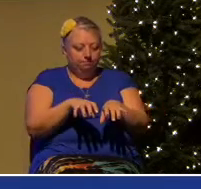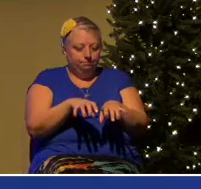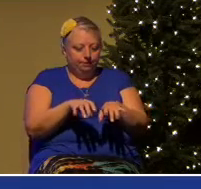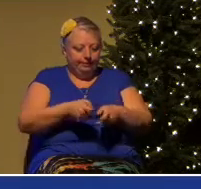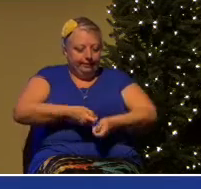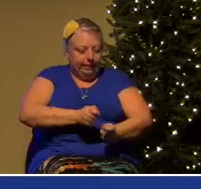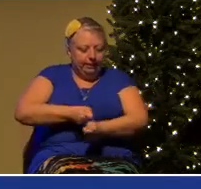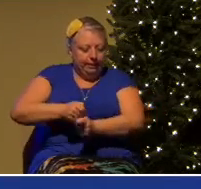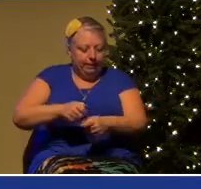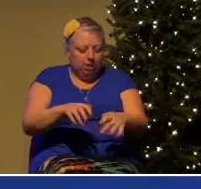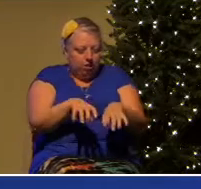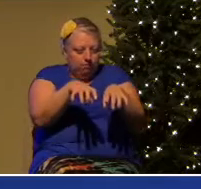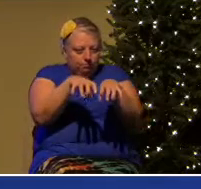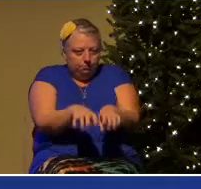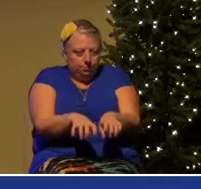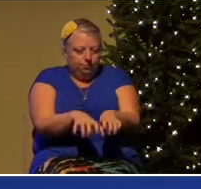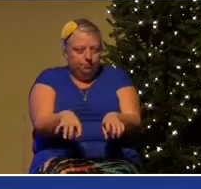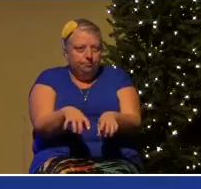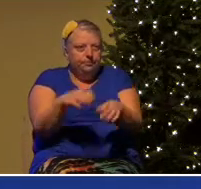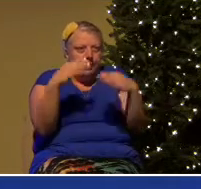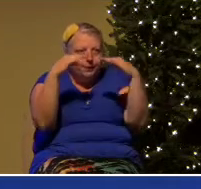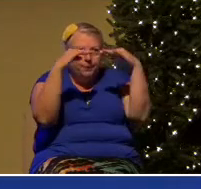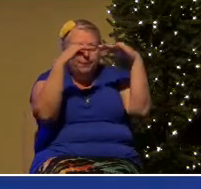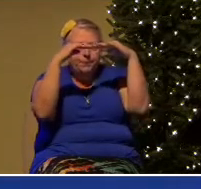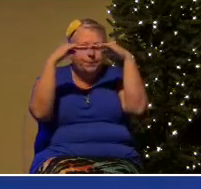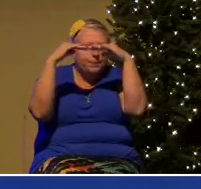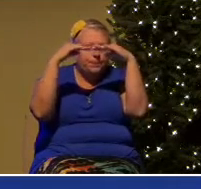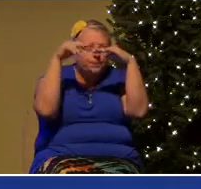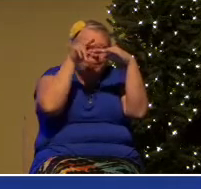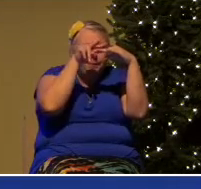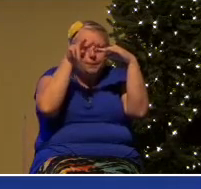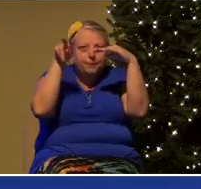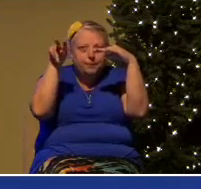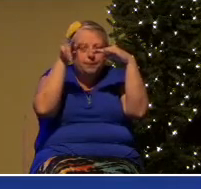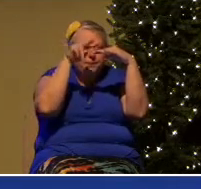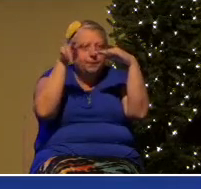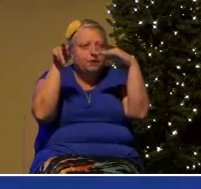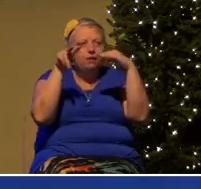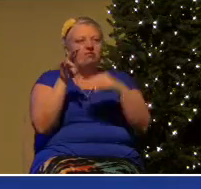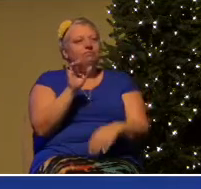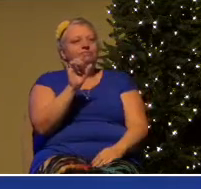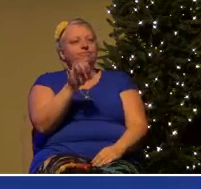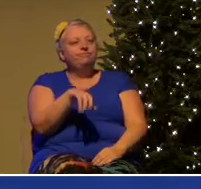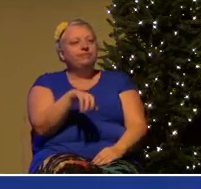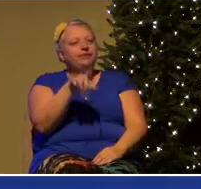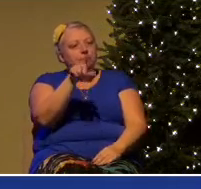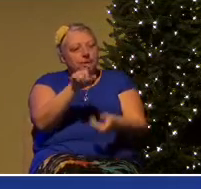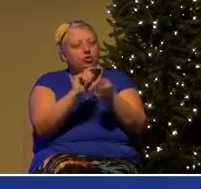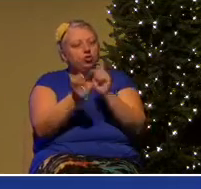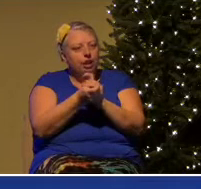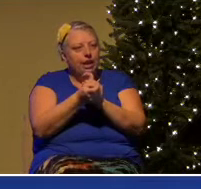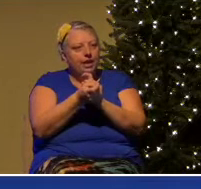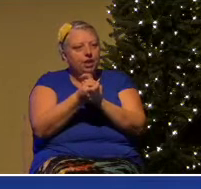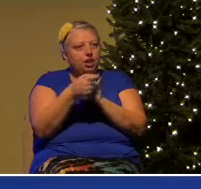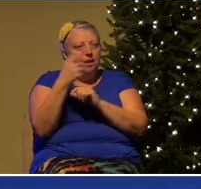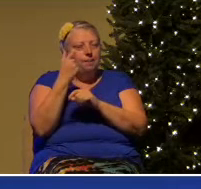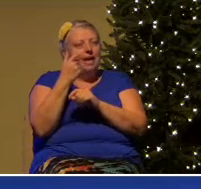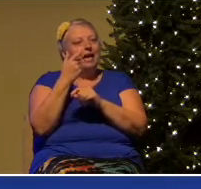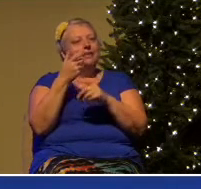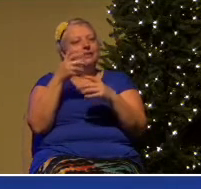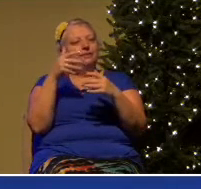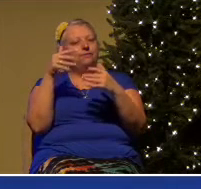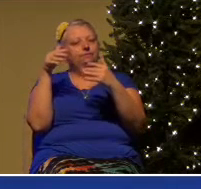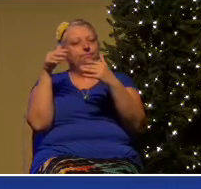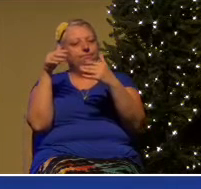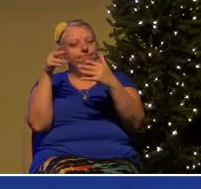because of heavy machinery and the nature of changing warfare. He got laughed out of court by the